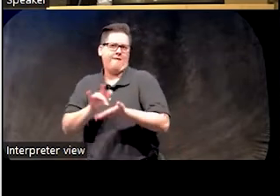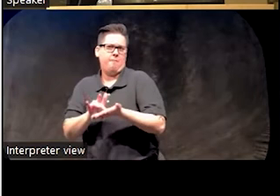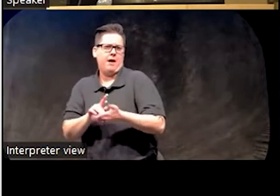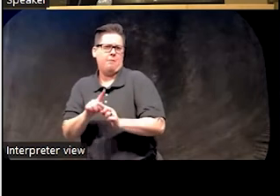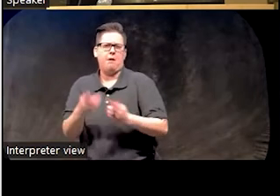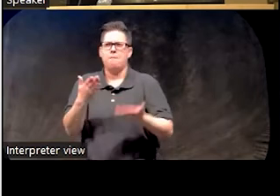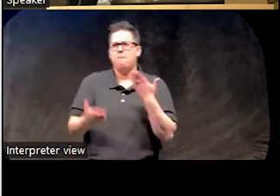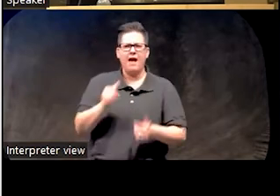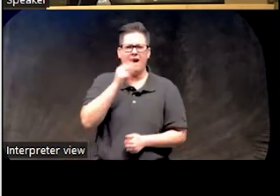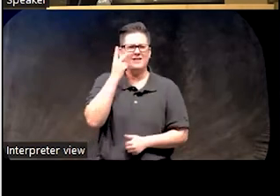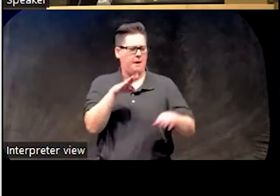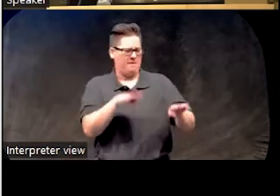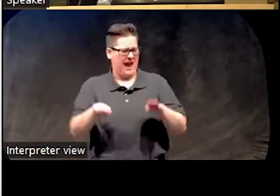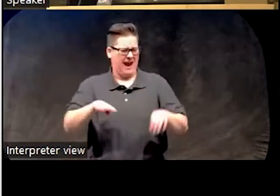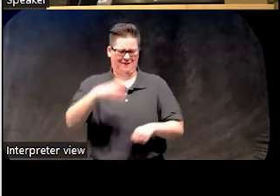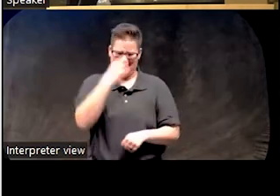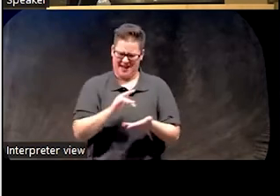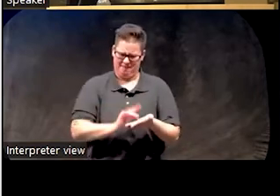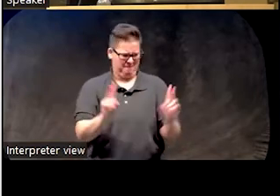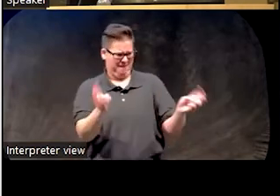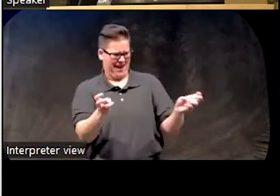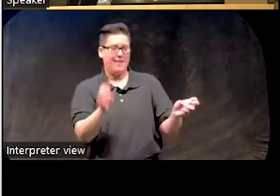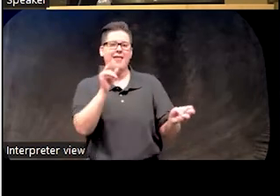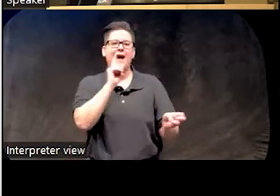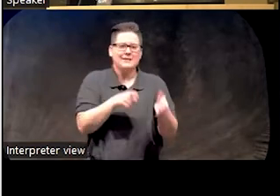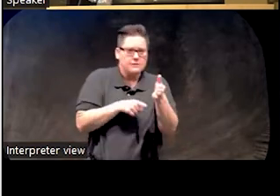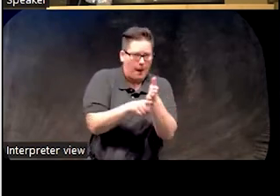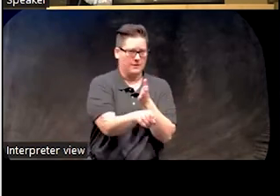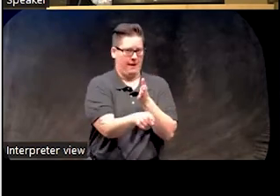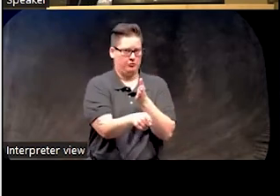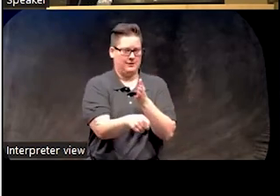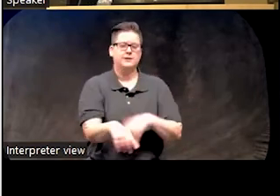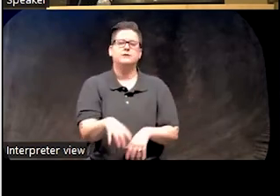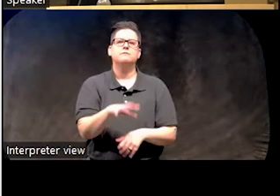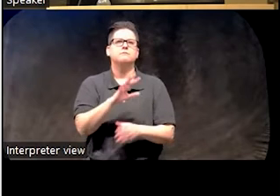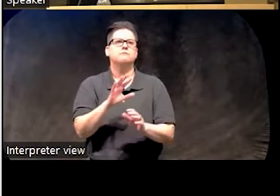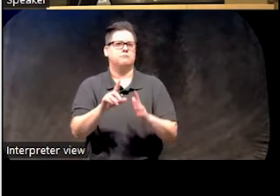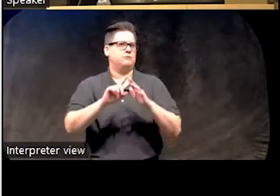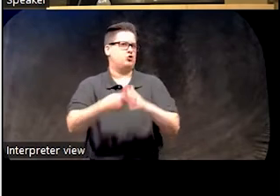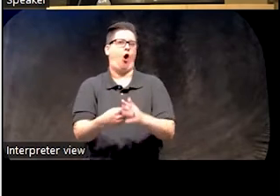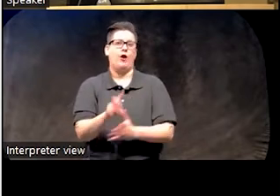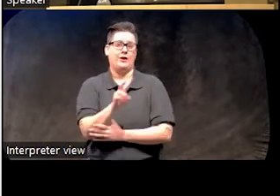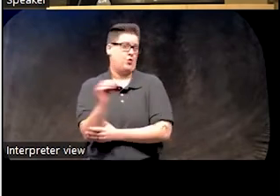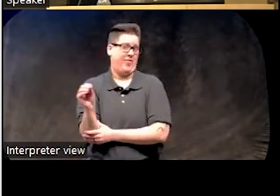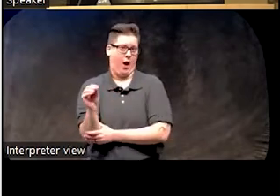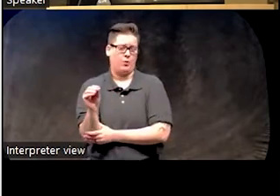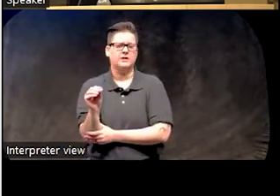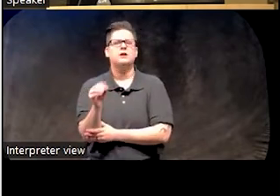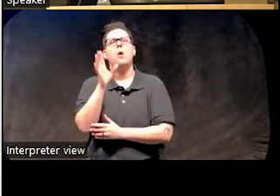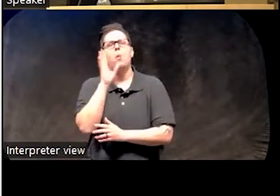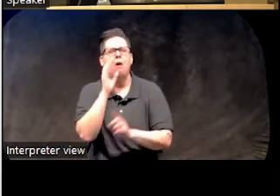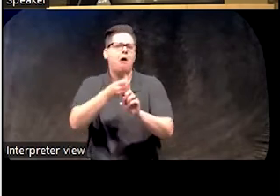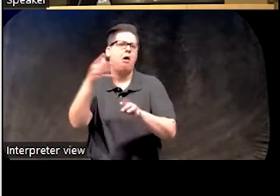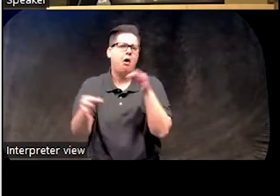you probably haven't run into behavioral sleep medicine, which actually is a subspecialty. It was introduced in 2000. And I want to go into